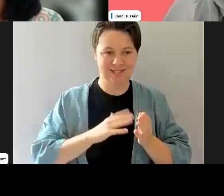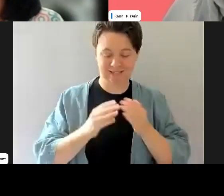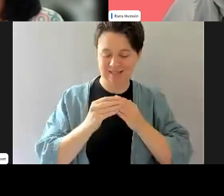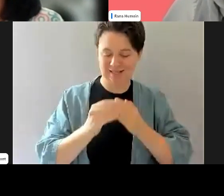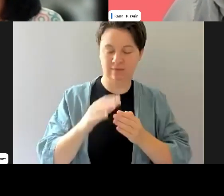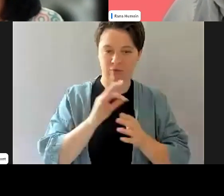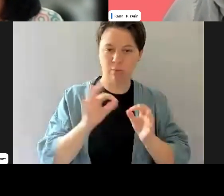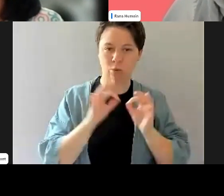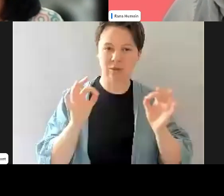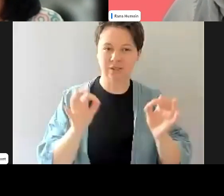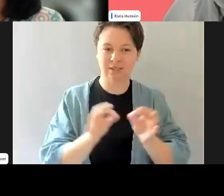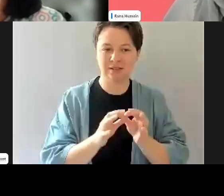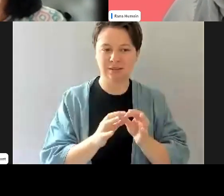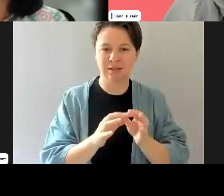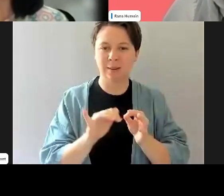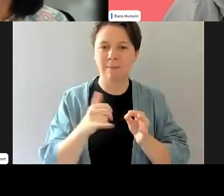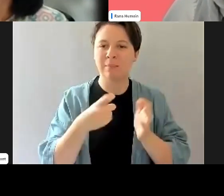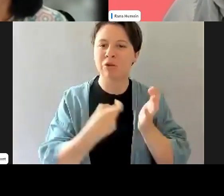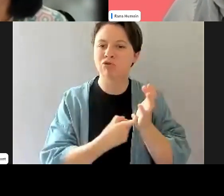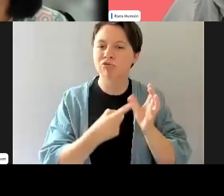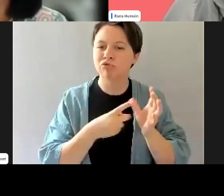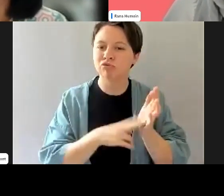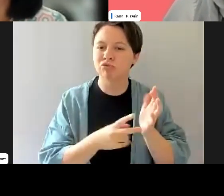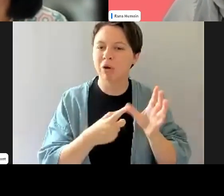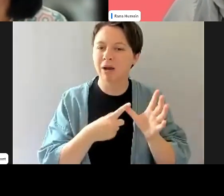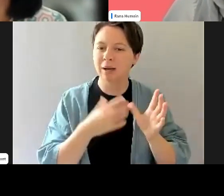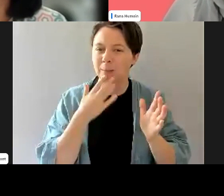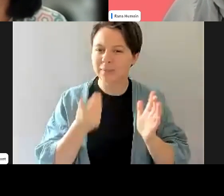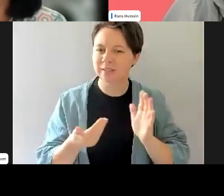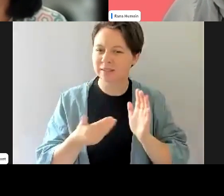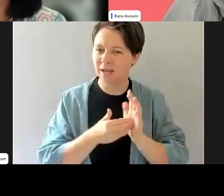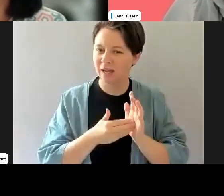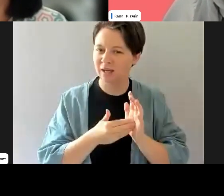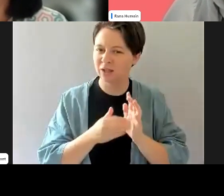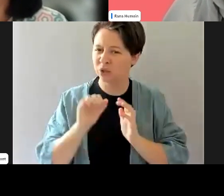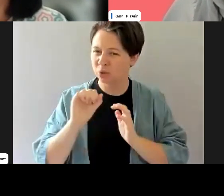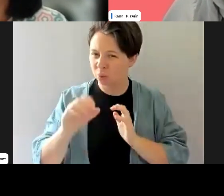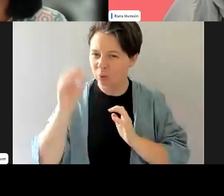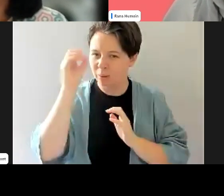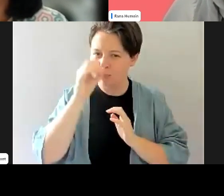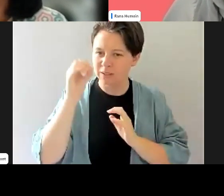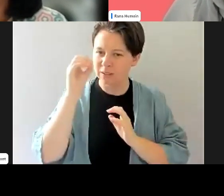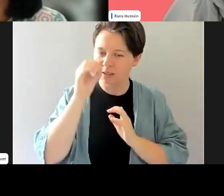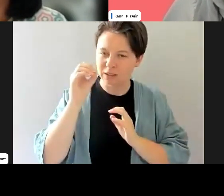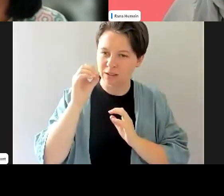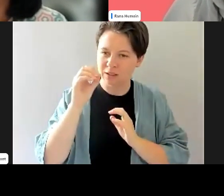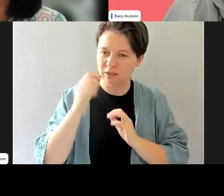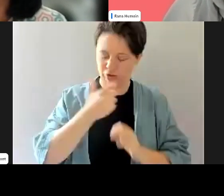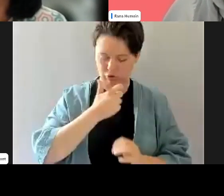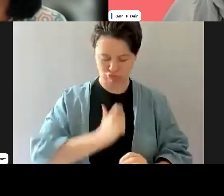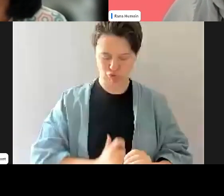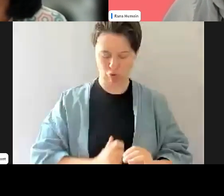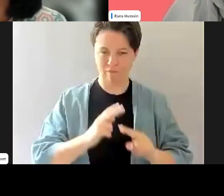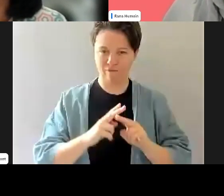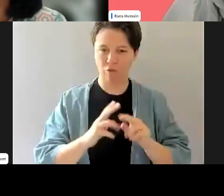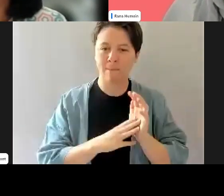rather just kind of going on from that theme from Jakara, just in your opinion, what, what can the role of that mentorship and networking and play